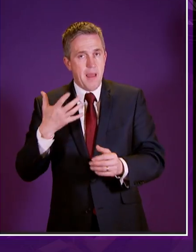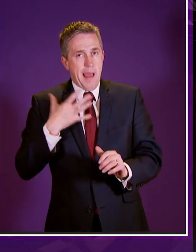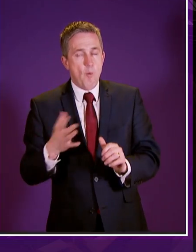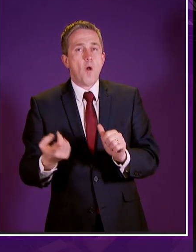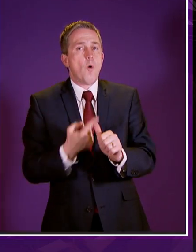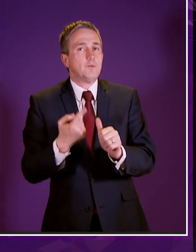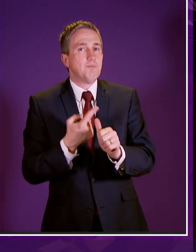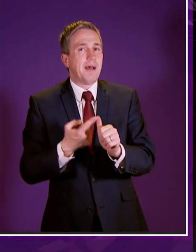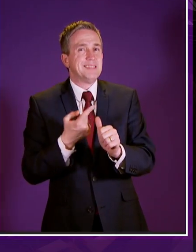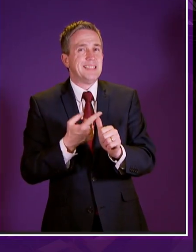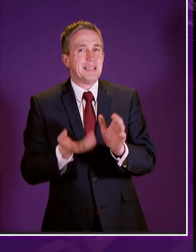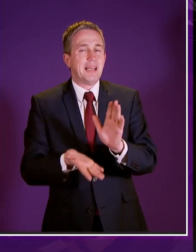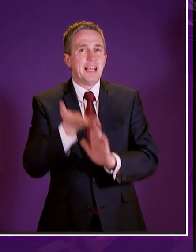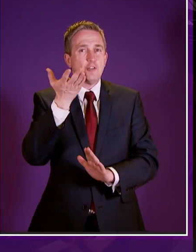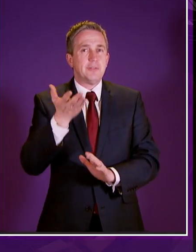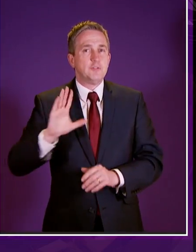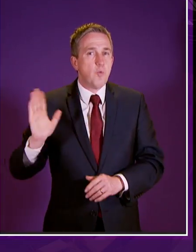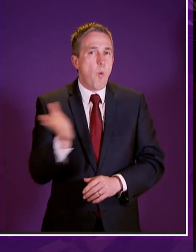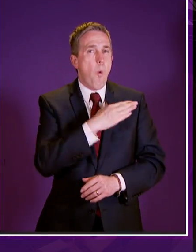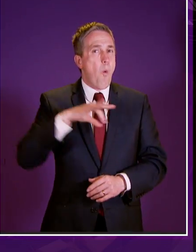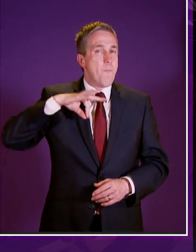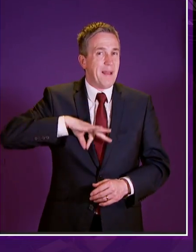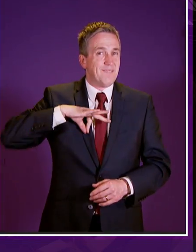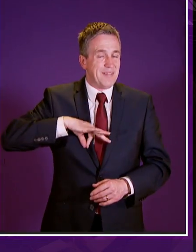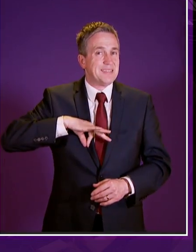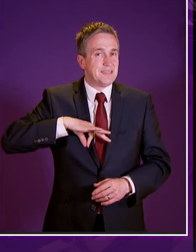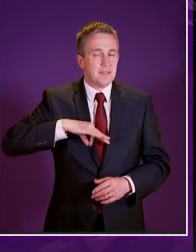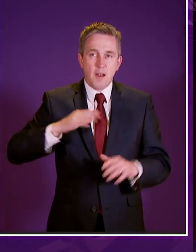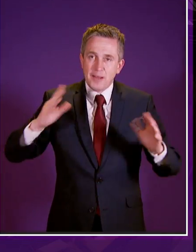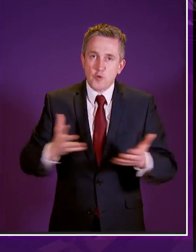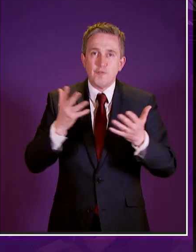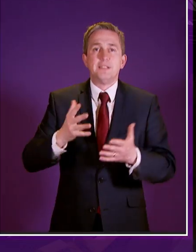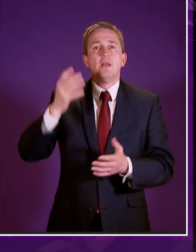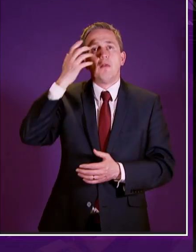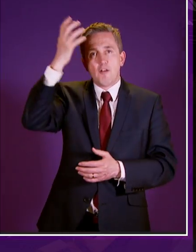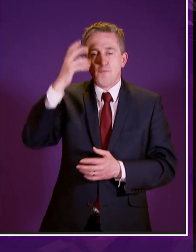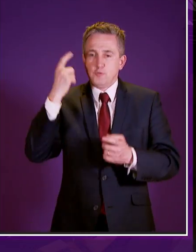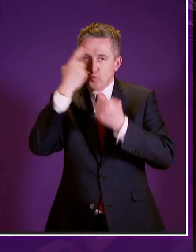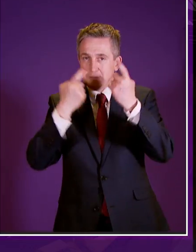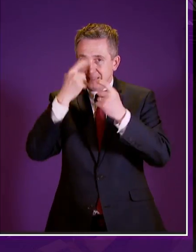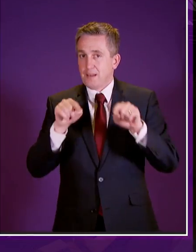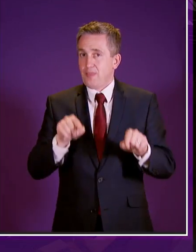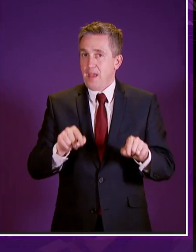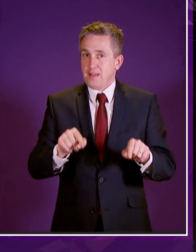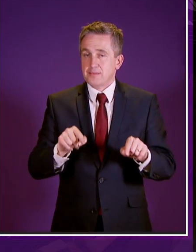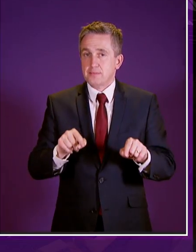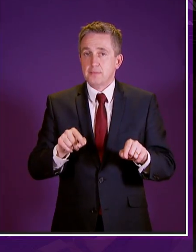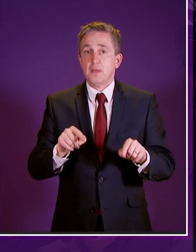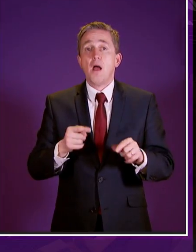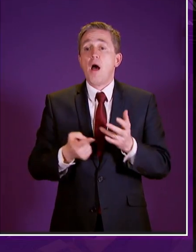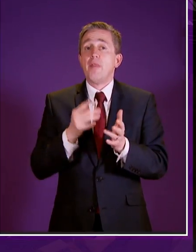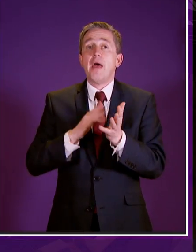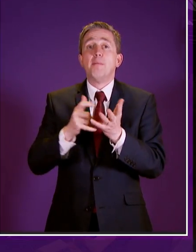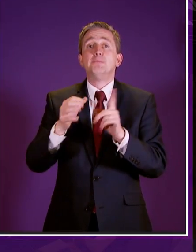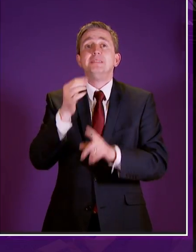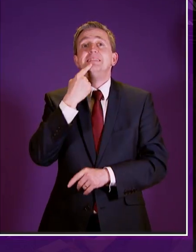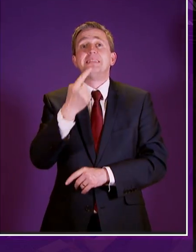push for automatic rate up rating to apply to all benefits and i'll urge the government to continue to look at that and of course as colleagues have